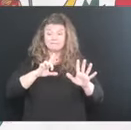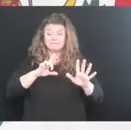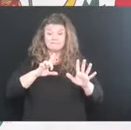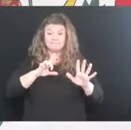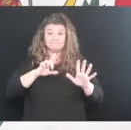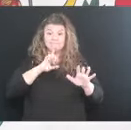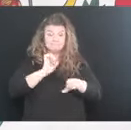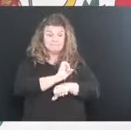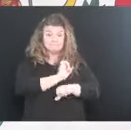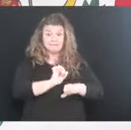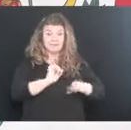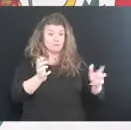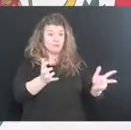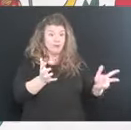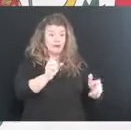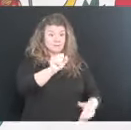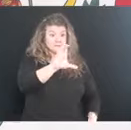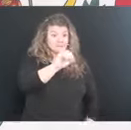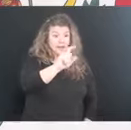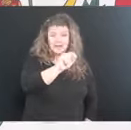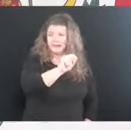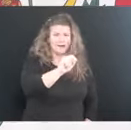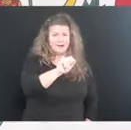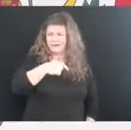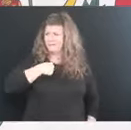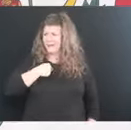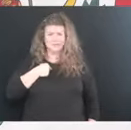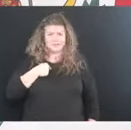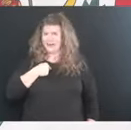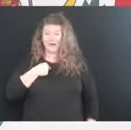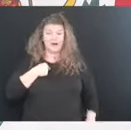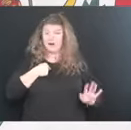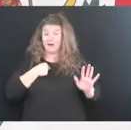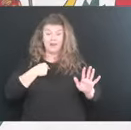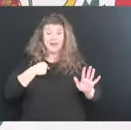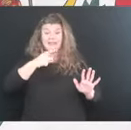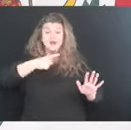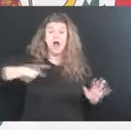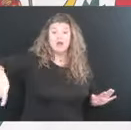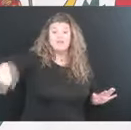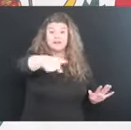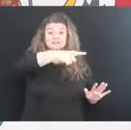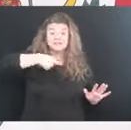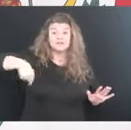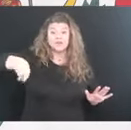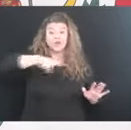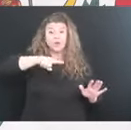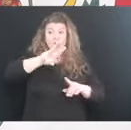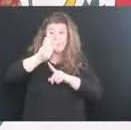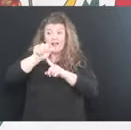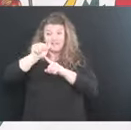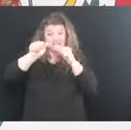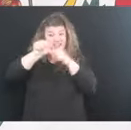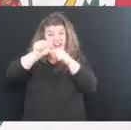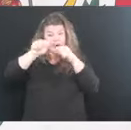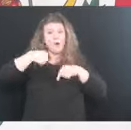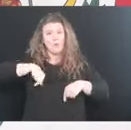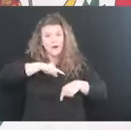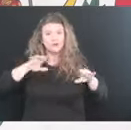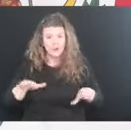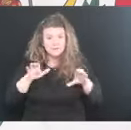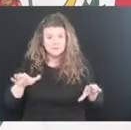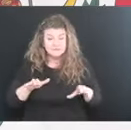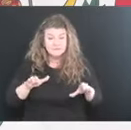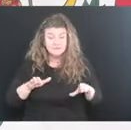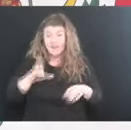not Scott and it's not the governor. It's not, it's us. It's what we're doing in West Virginia right now. The